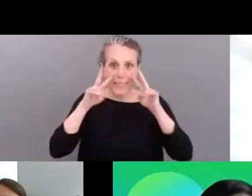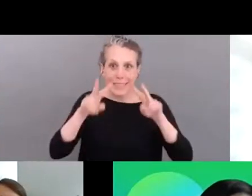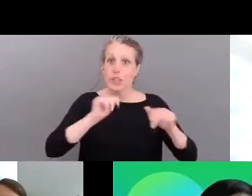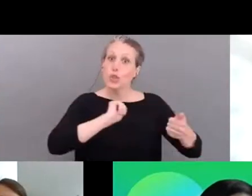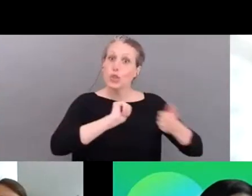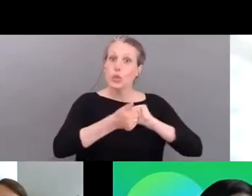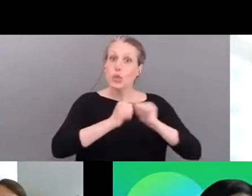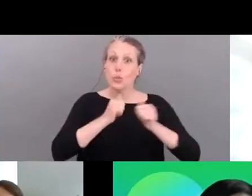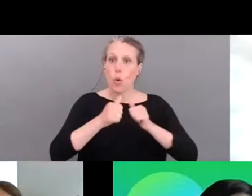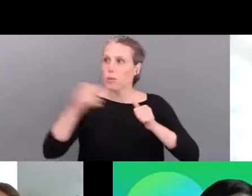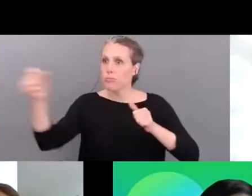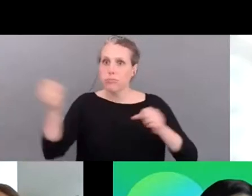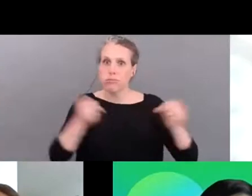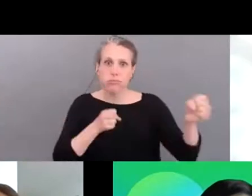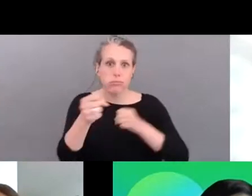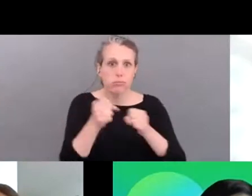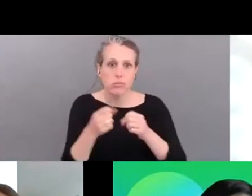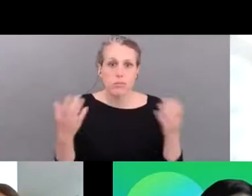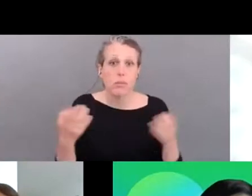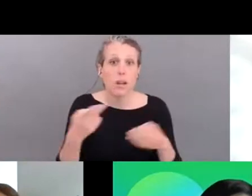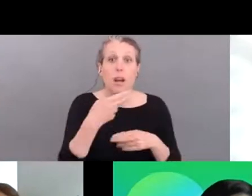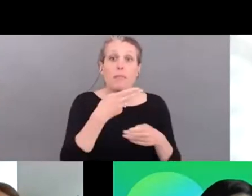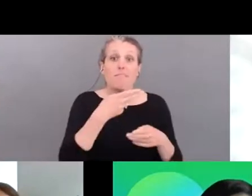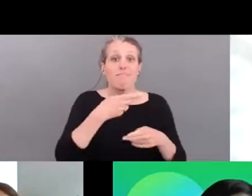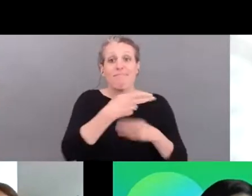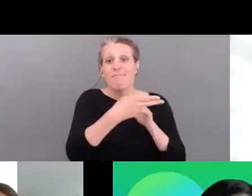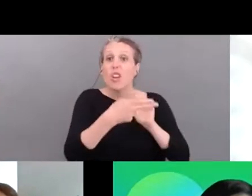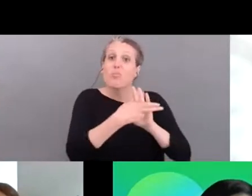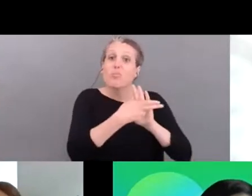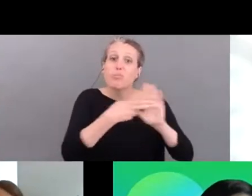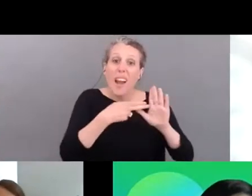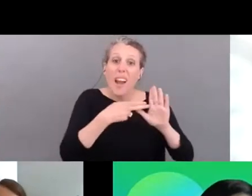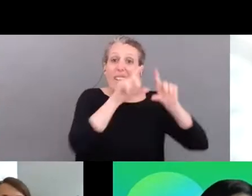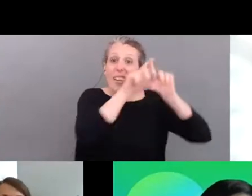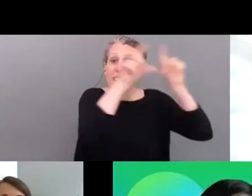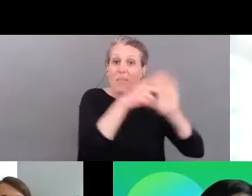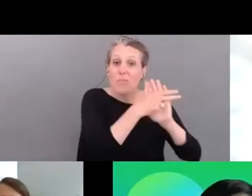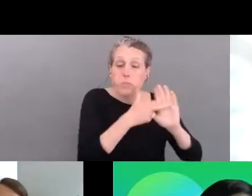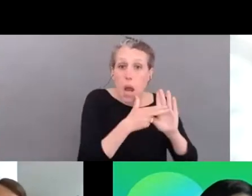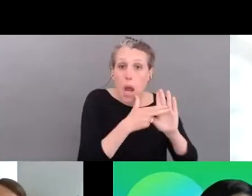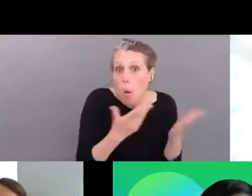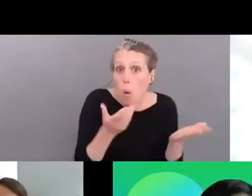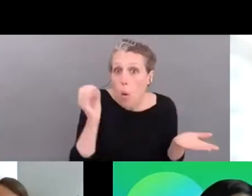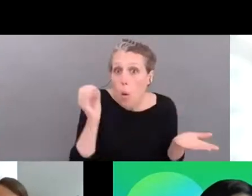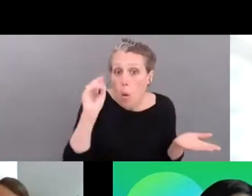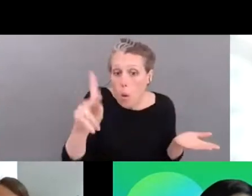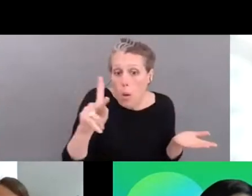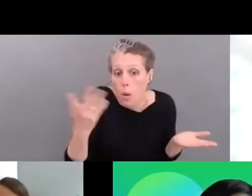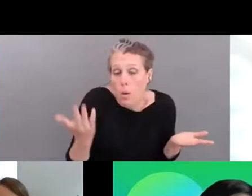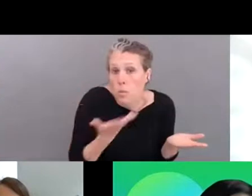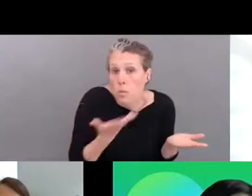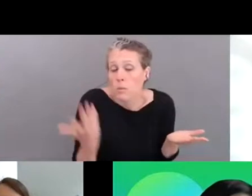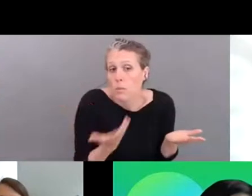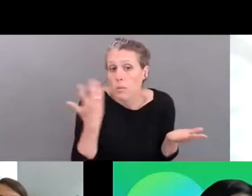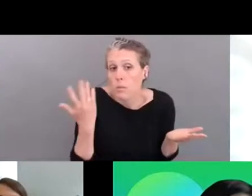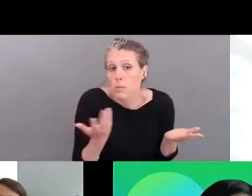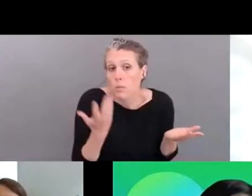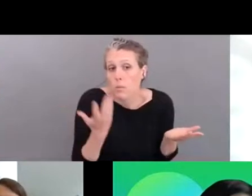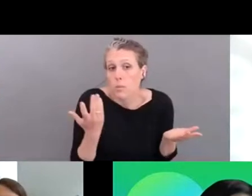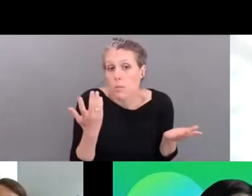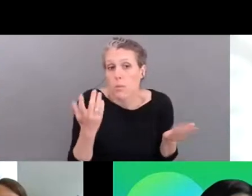uh whether it be brands have been mentioned today why not talk about you know um supporters